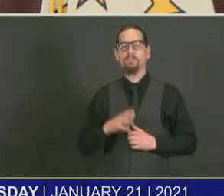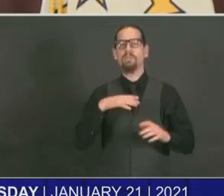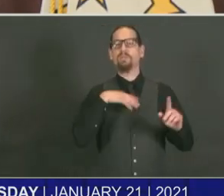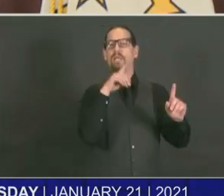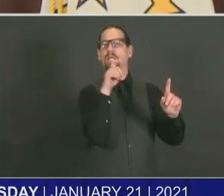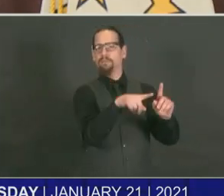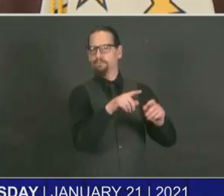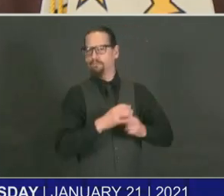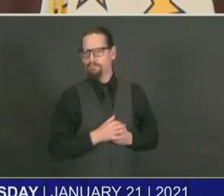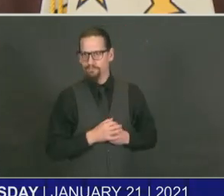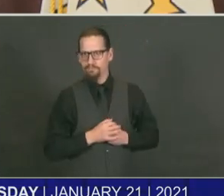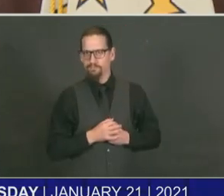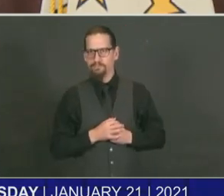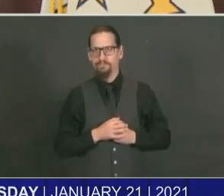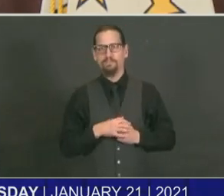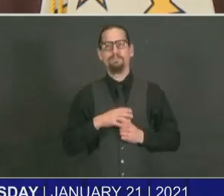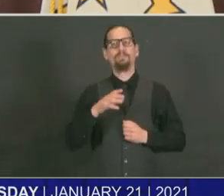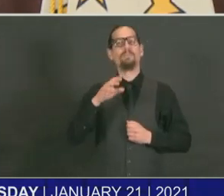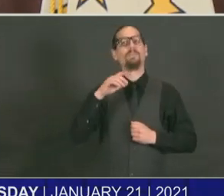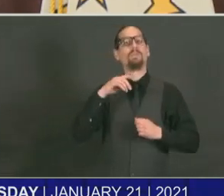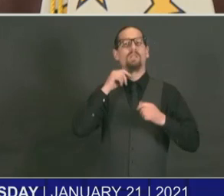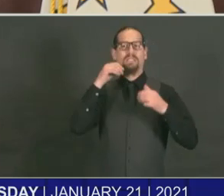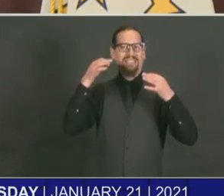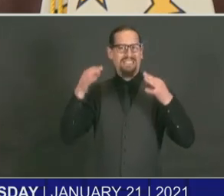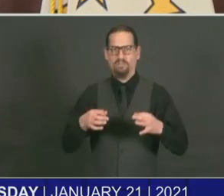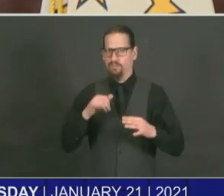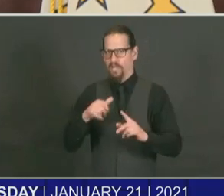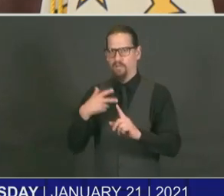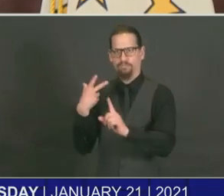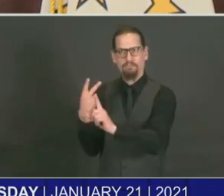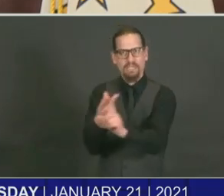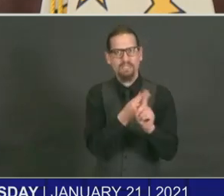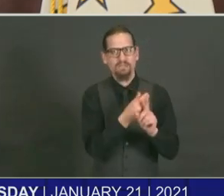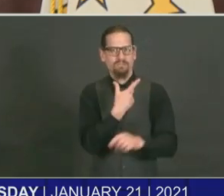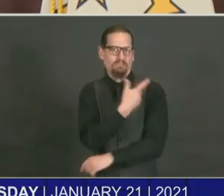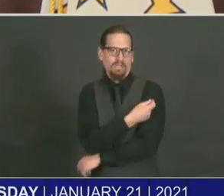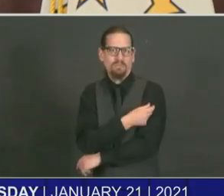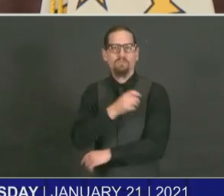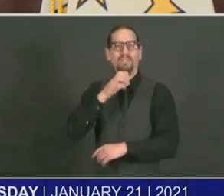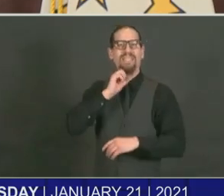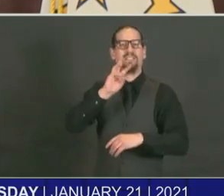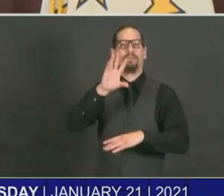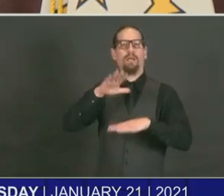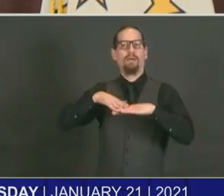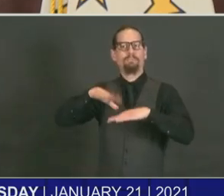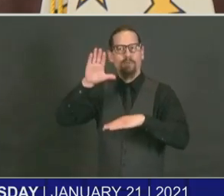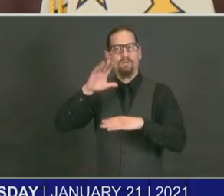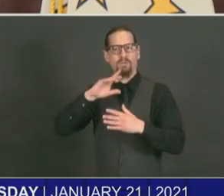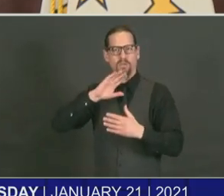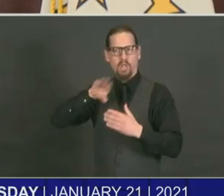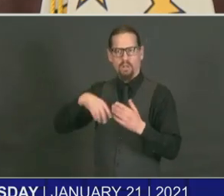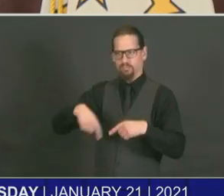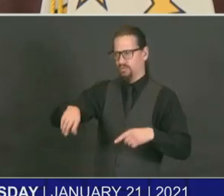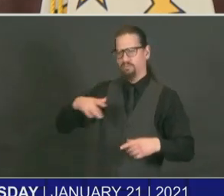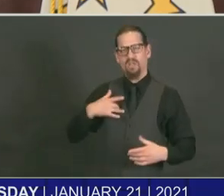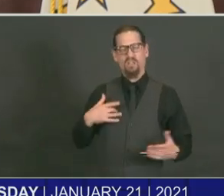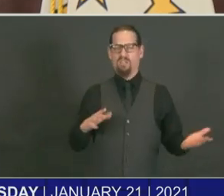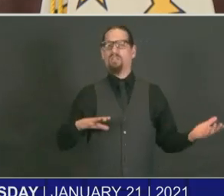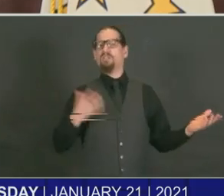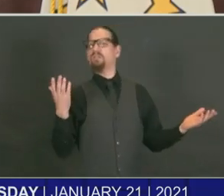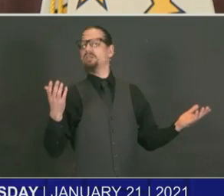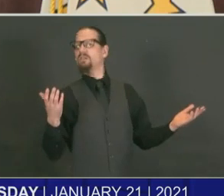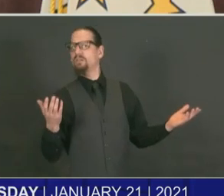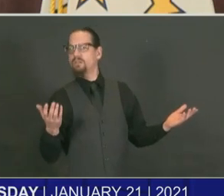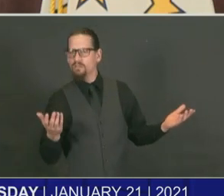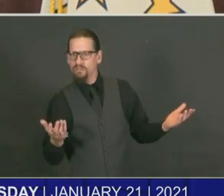You mentioned the other states are seeing some confusion. But is there a way to kind of start even older and say, all right, we'll start with 85 plus or